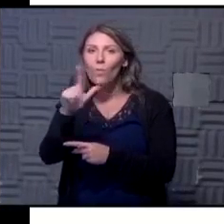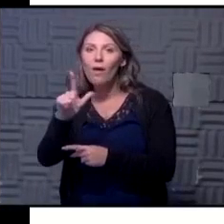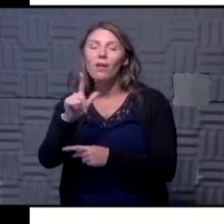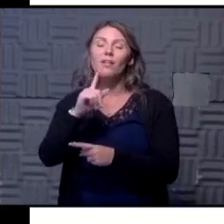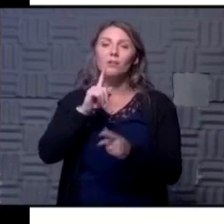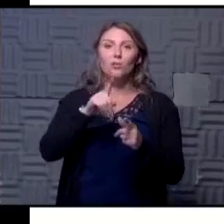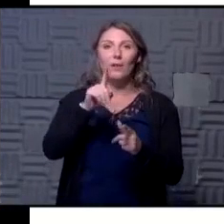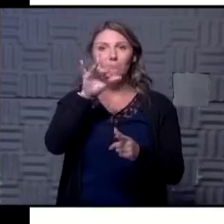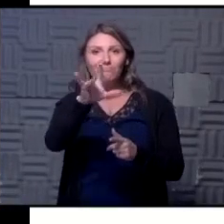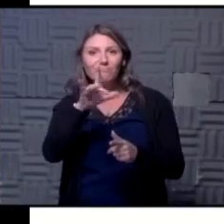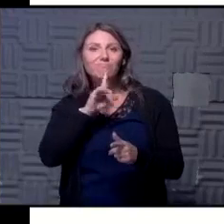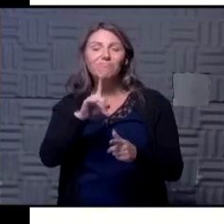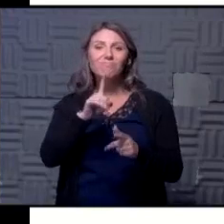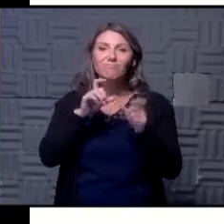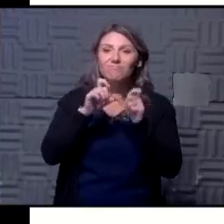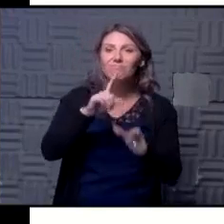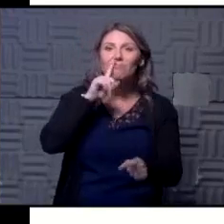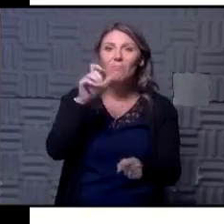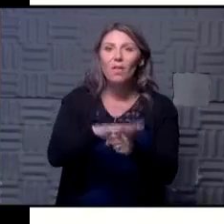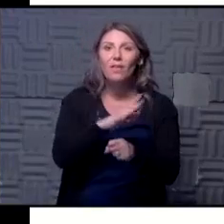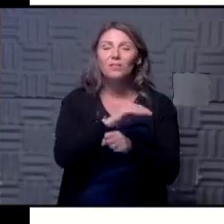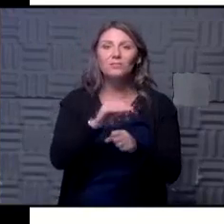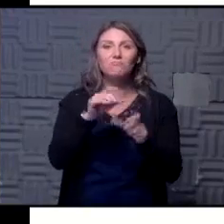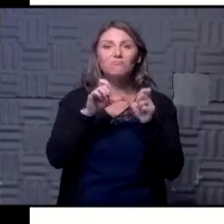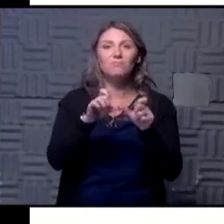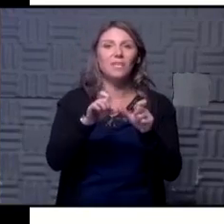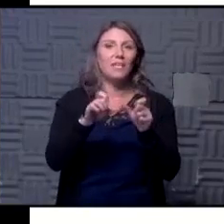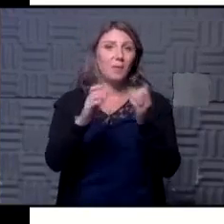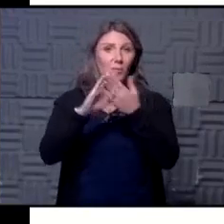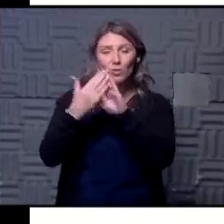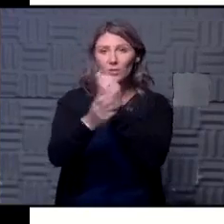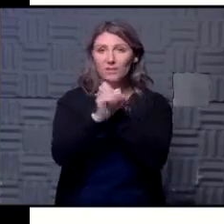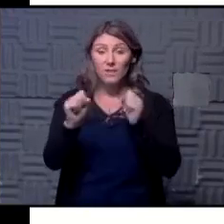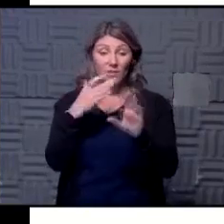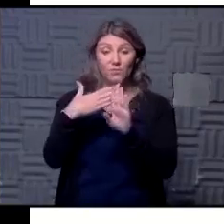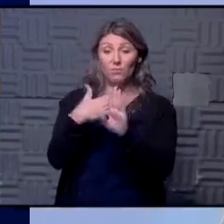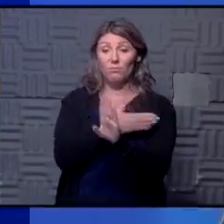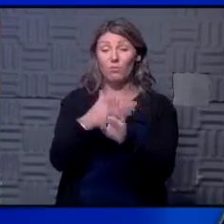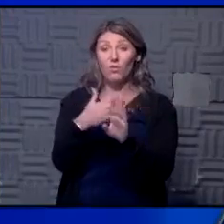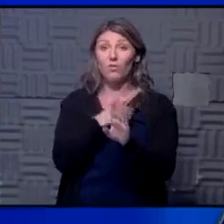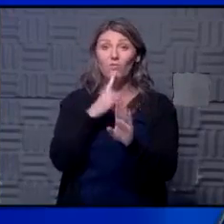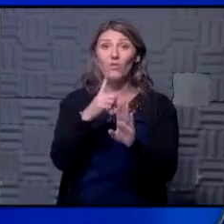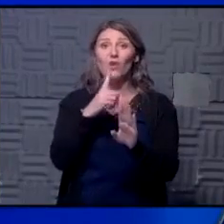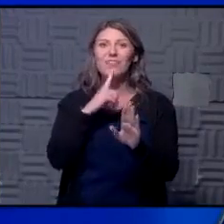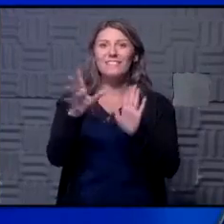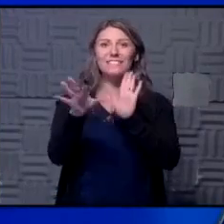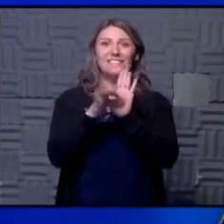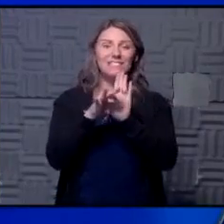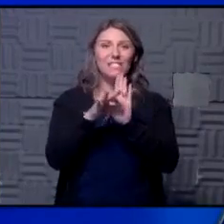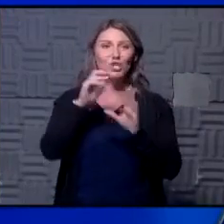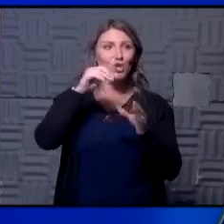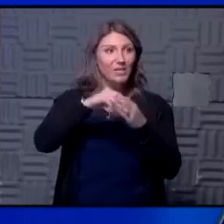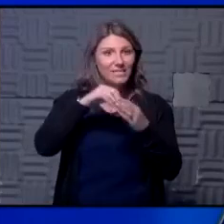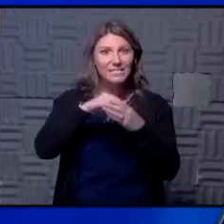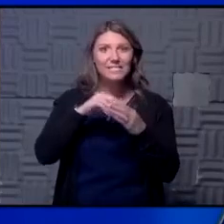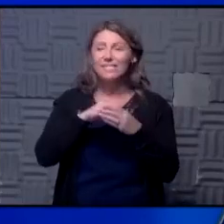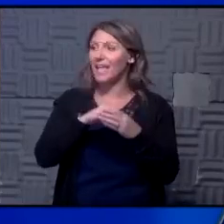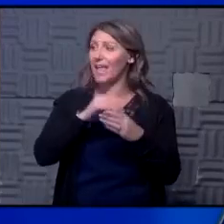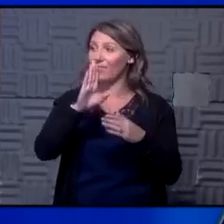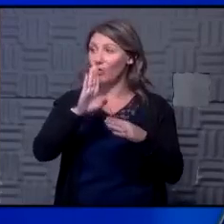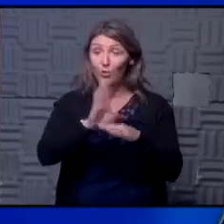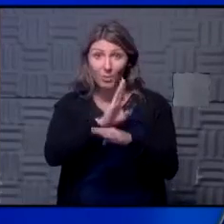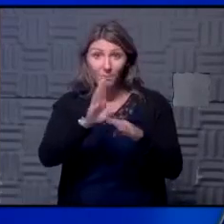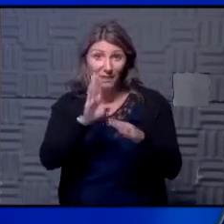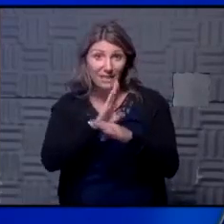communities safe um before i go out there so yeah so when the businesses go on they'll get this sticker that they put inside uh their